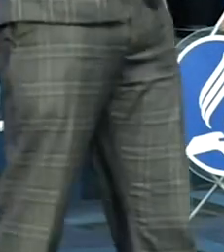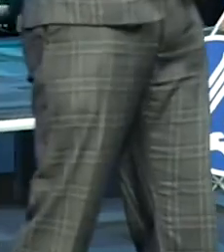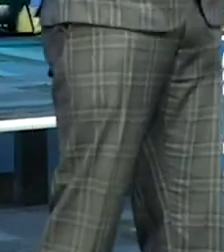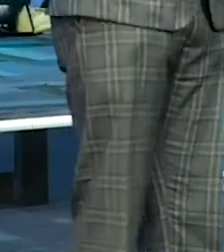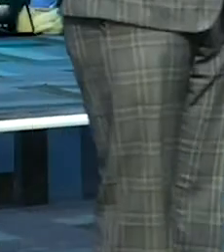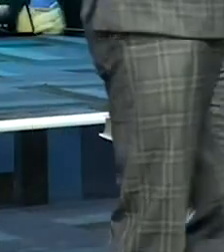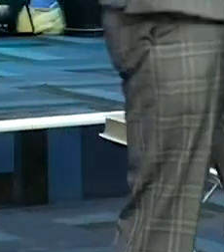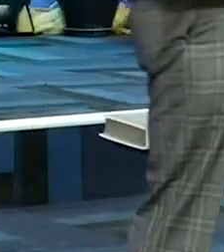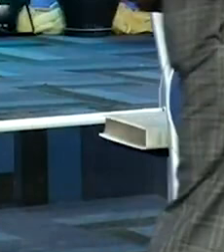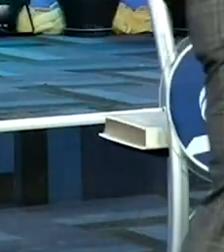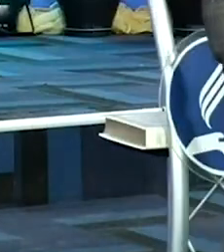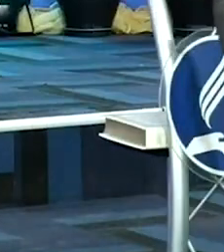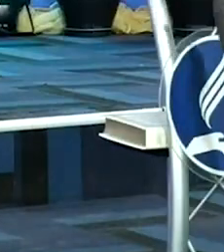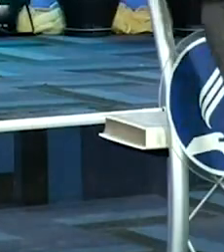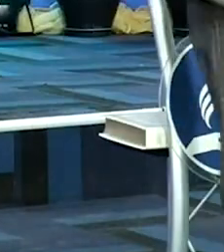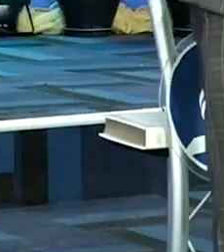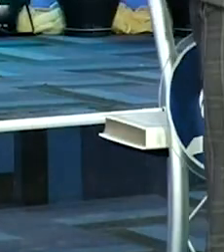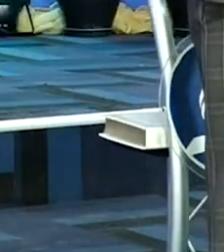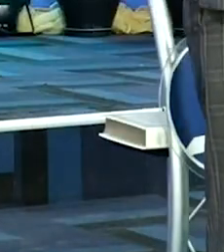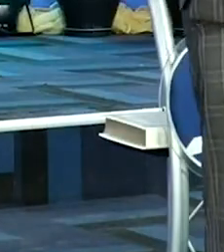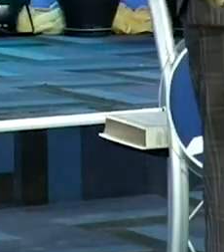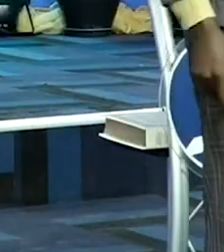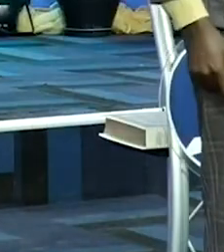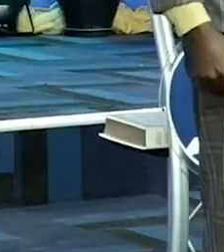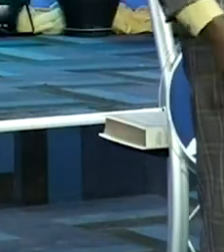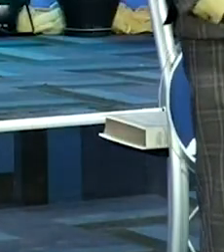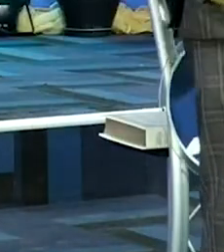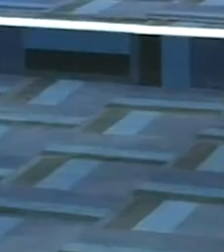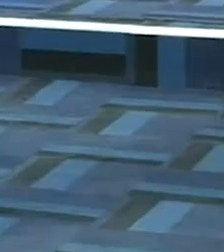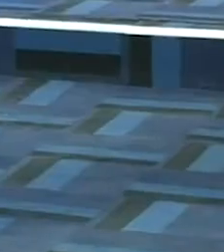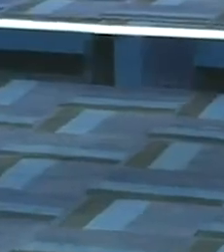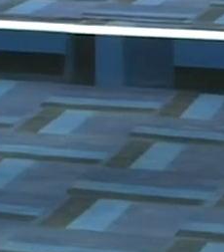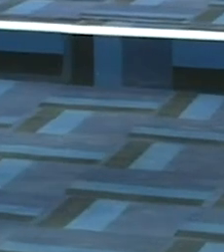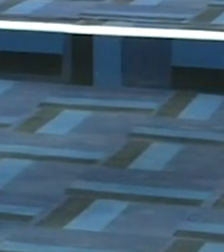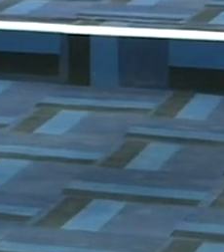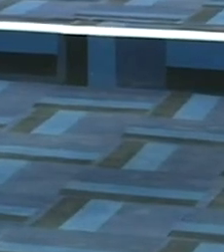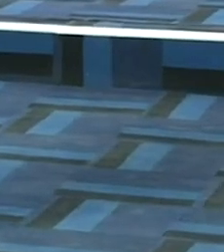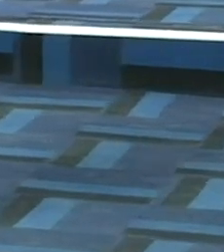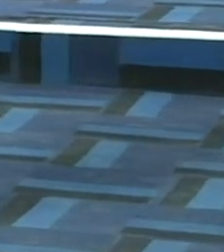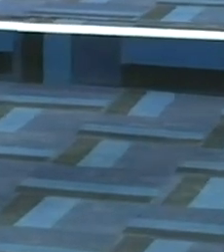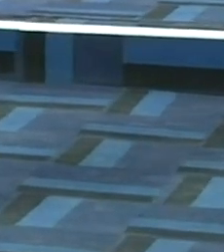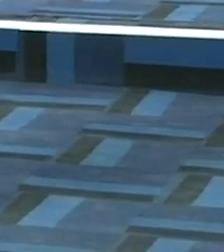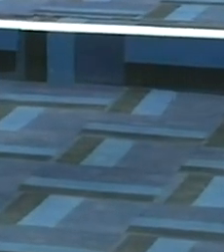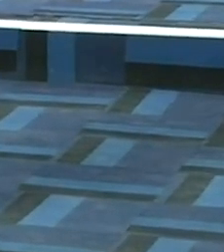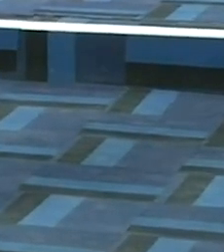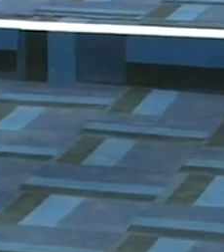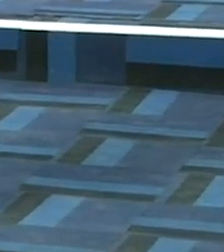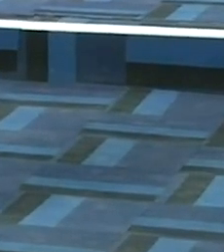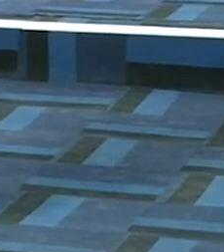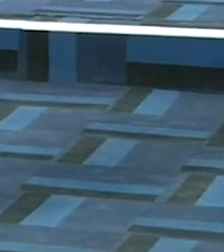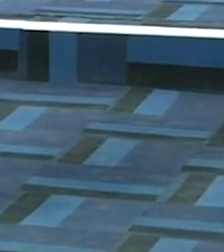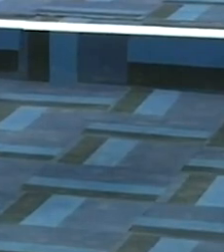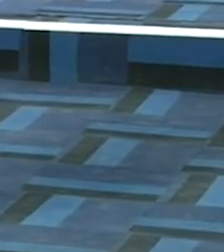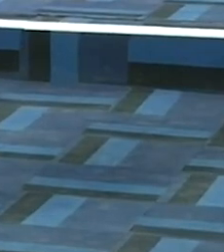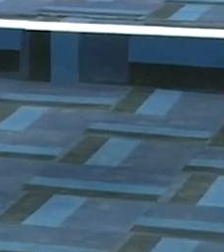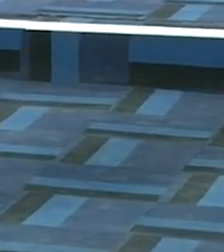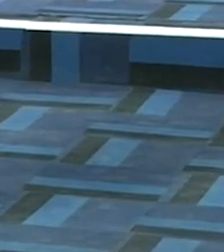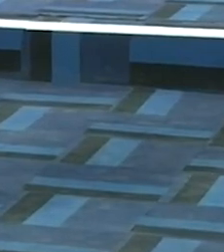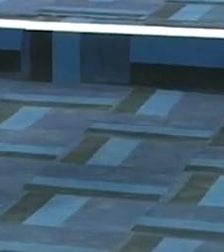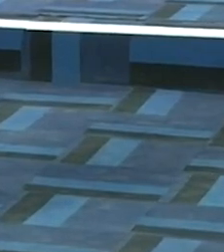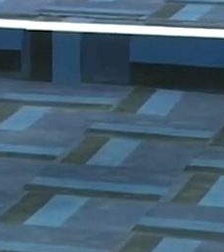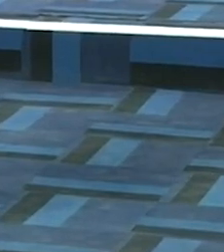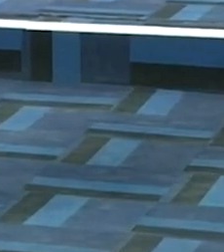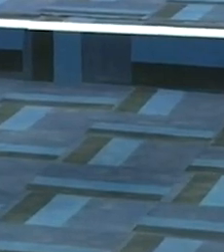in it whether you are righteous or what holy because the holy and the evil